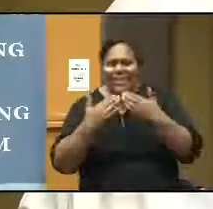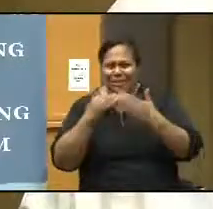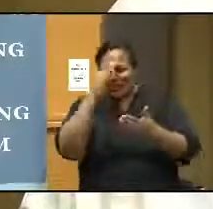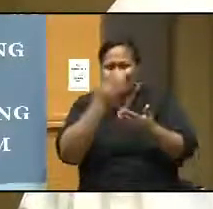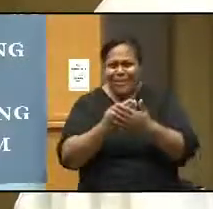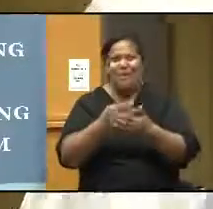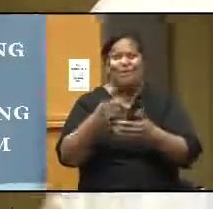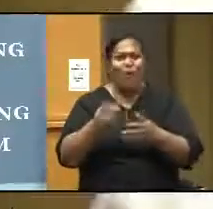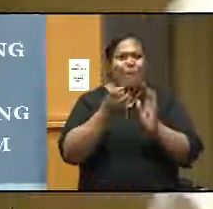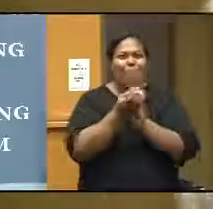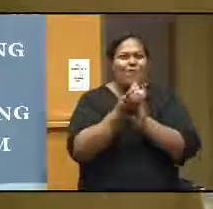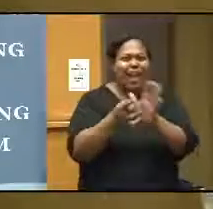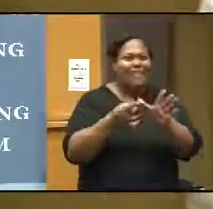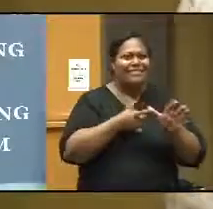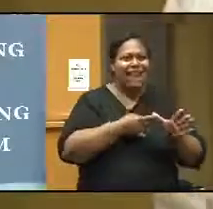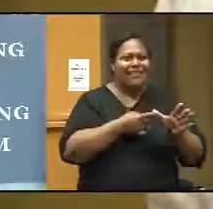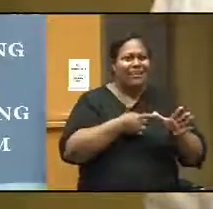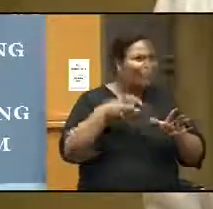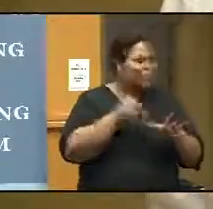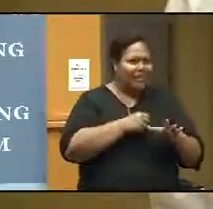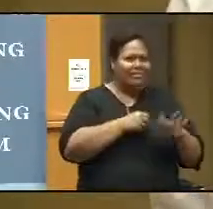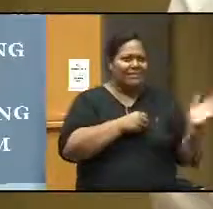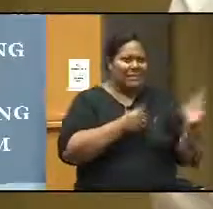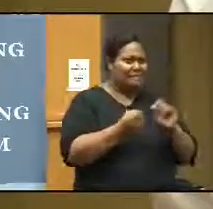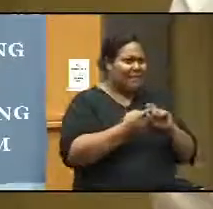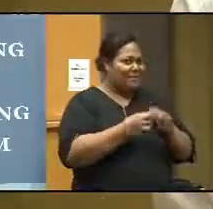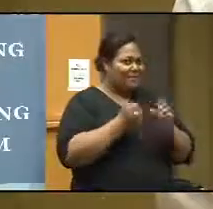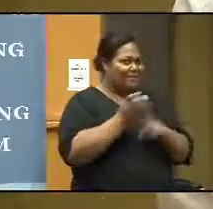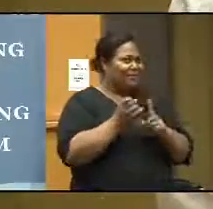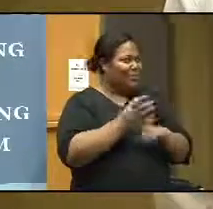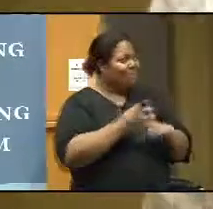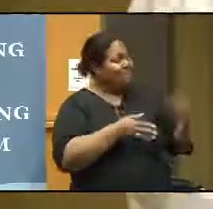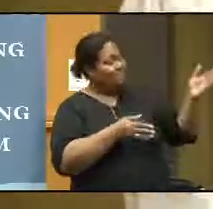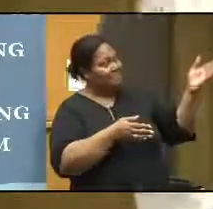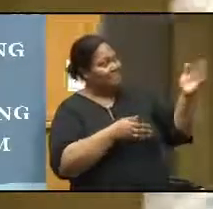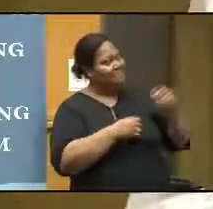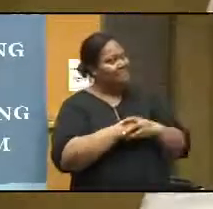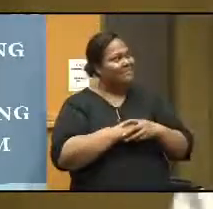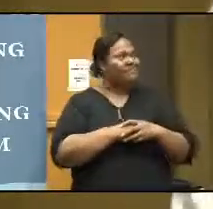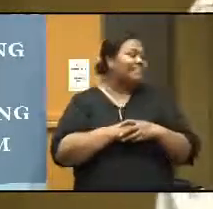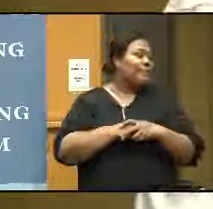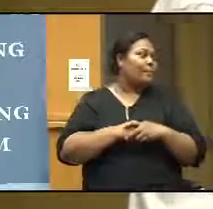In case you want to read a bit more about the feedback, please do read this PhD thesis, actually. This is what briefly I have gone through.